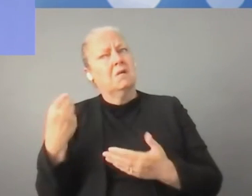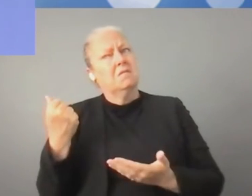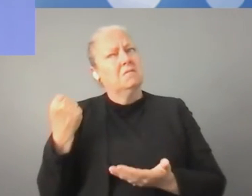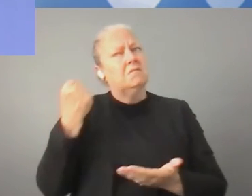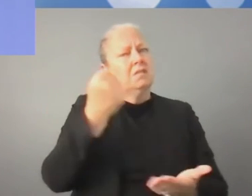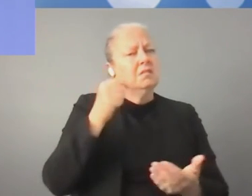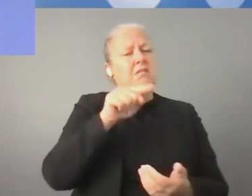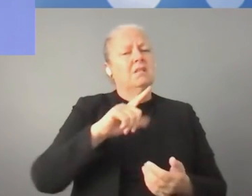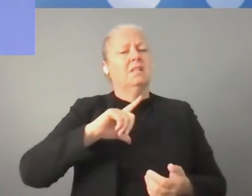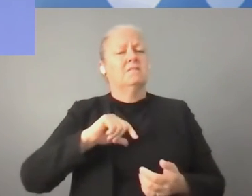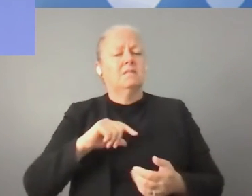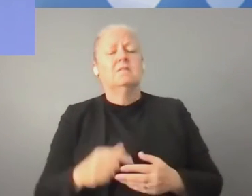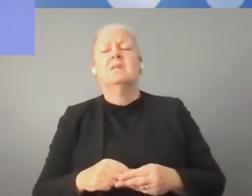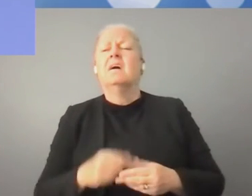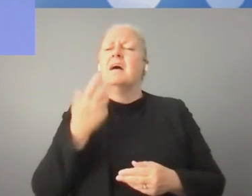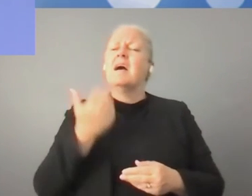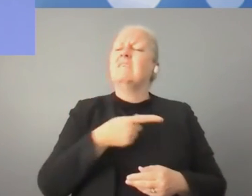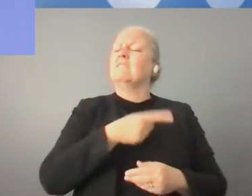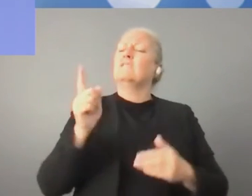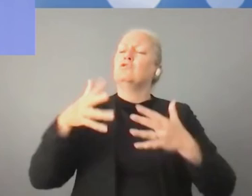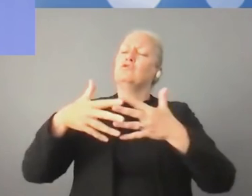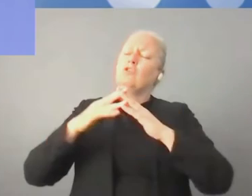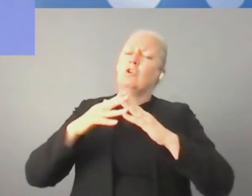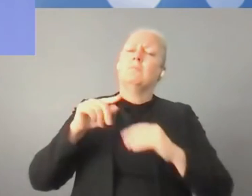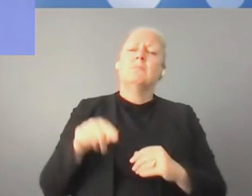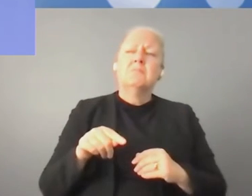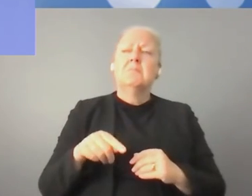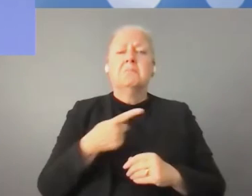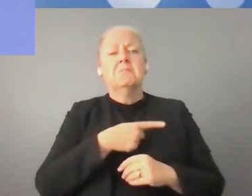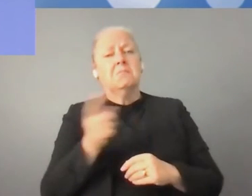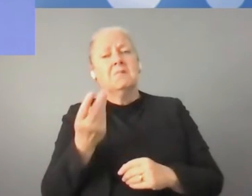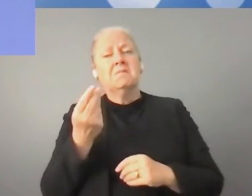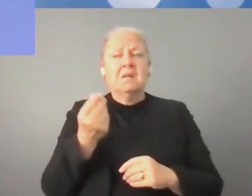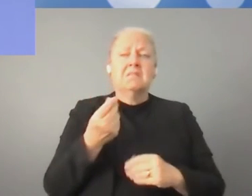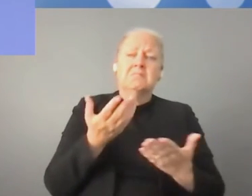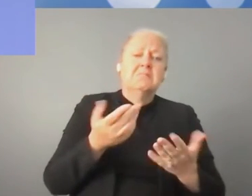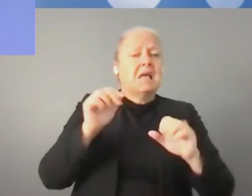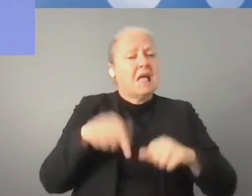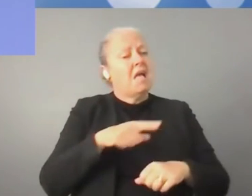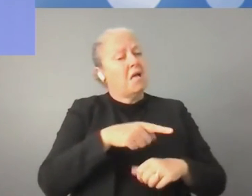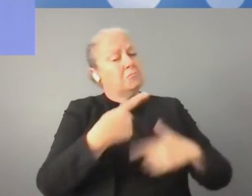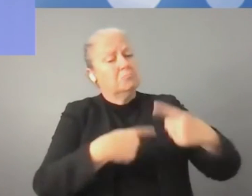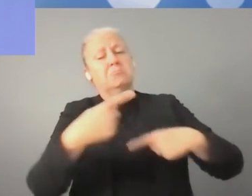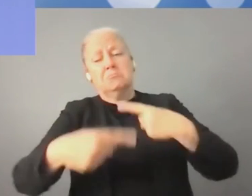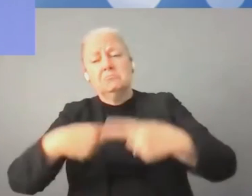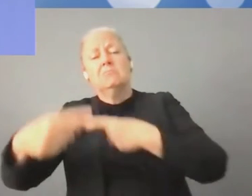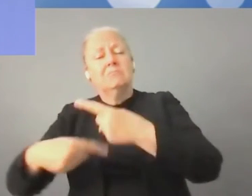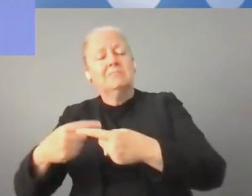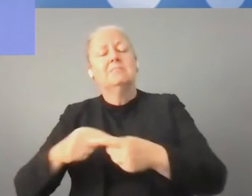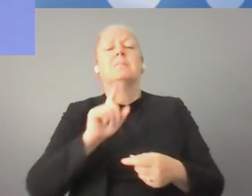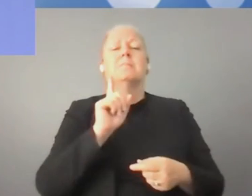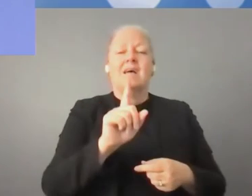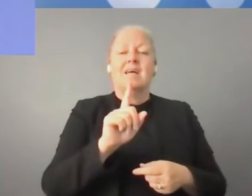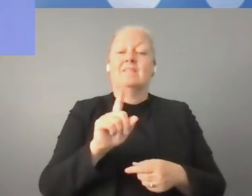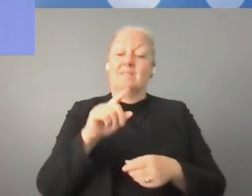well, startups, all funding models work, depends on the situation. Everything goes as long as the investment conditions